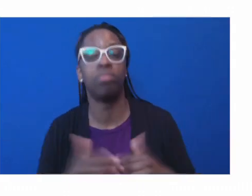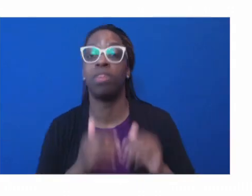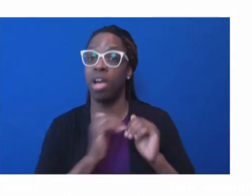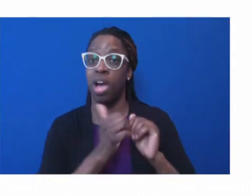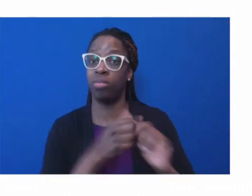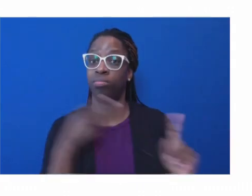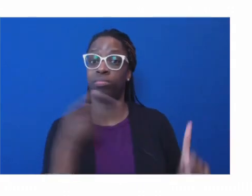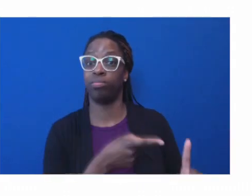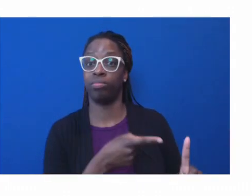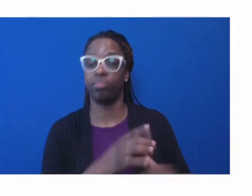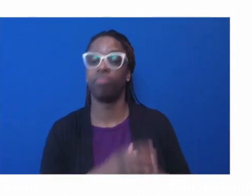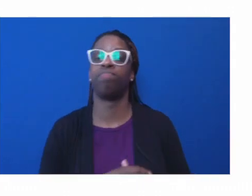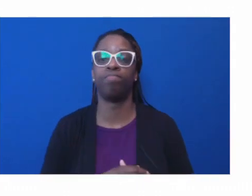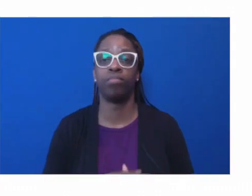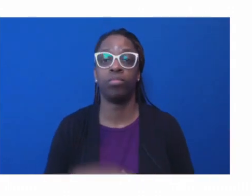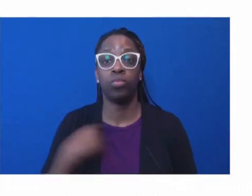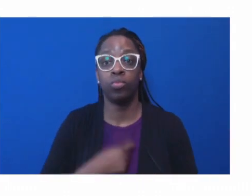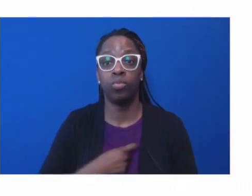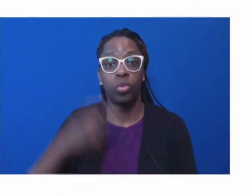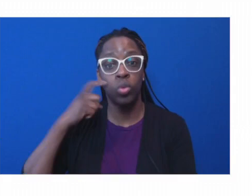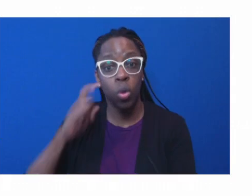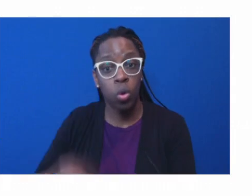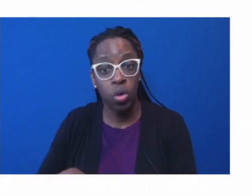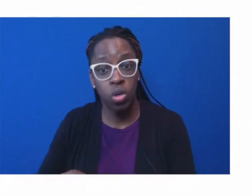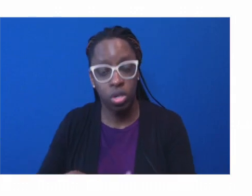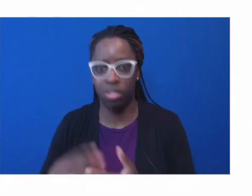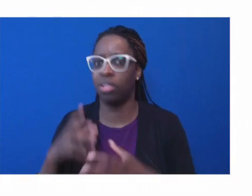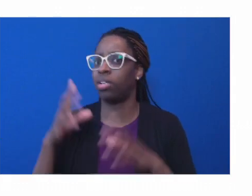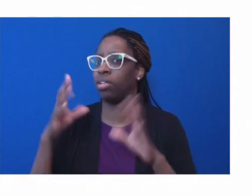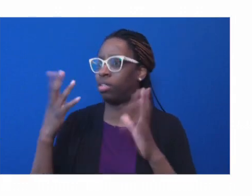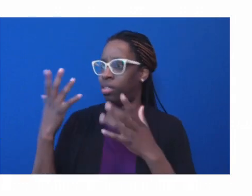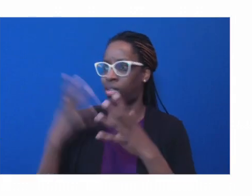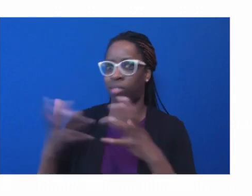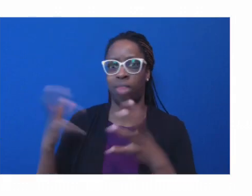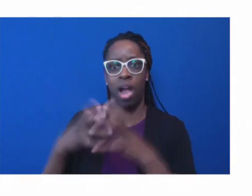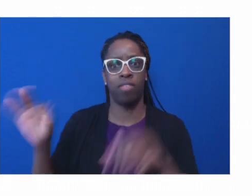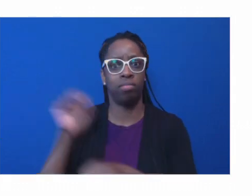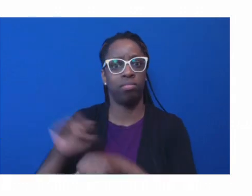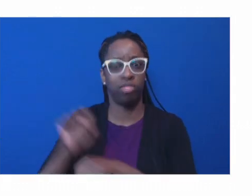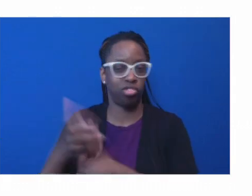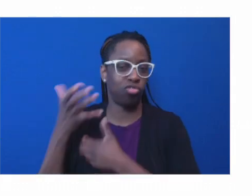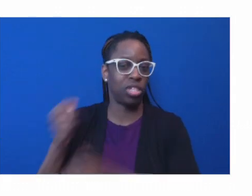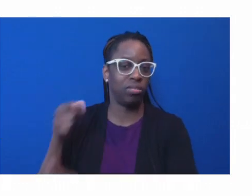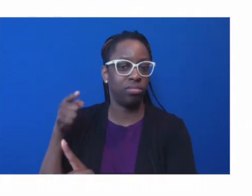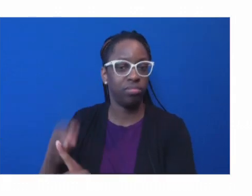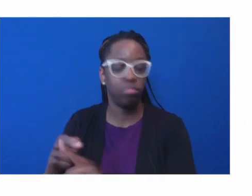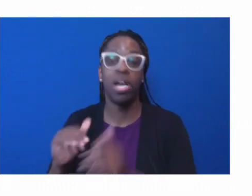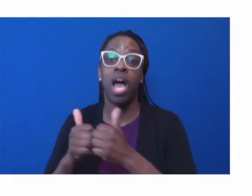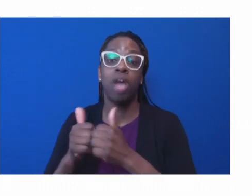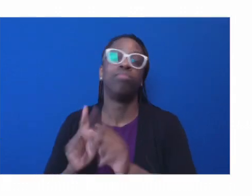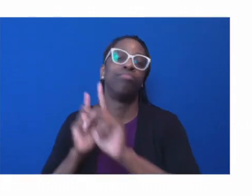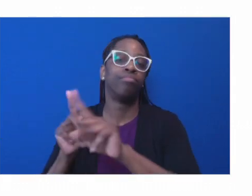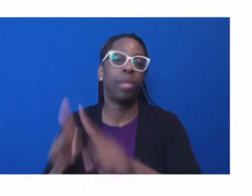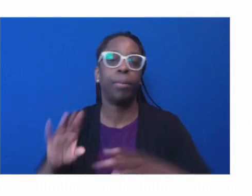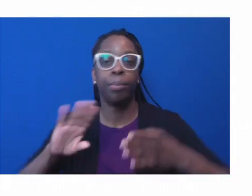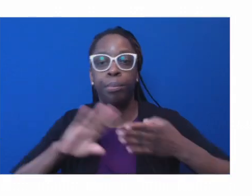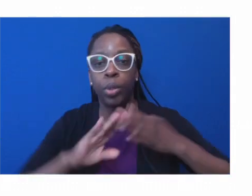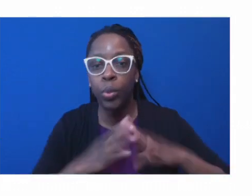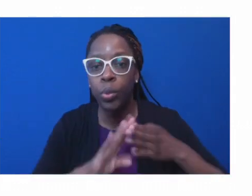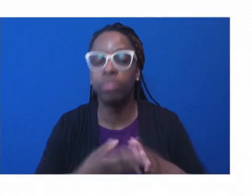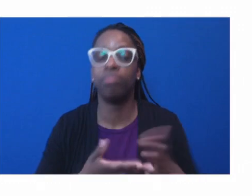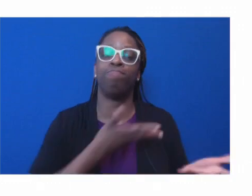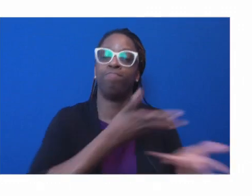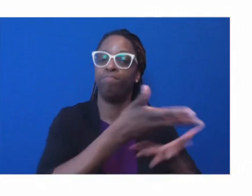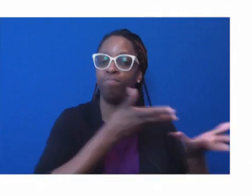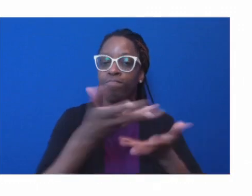the community rooted organizations and, uh, those organizations really allow us to, to invest in communities,